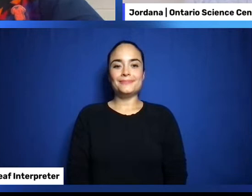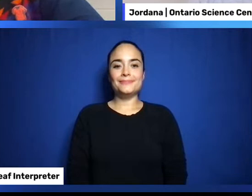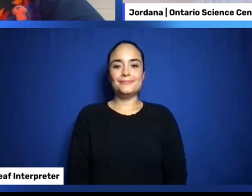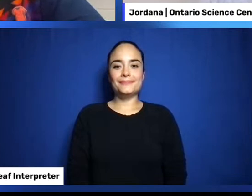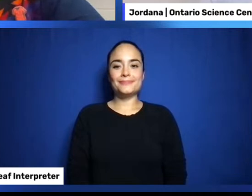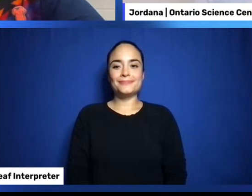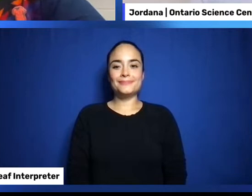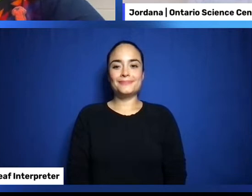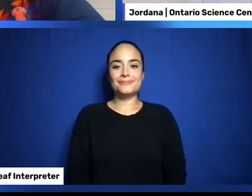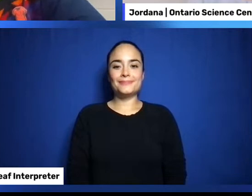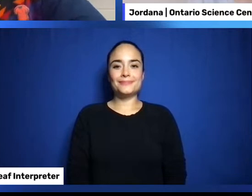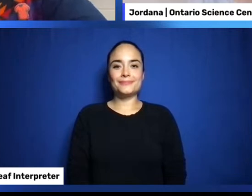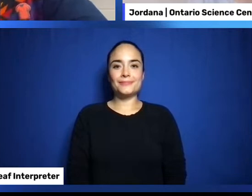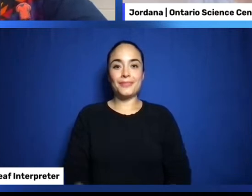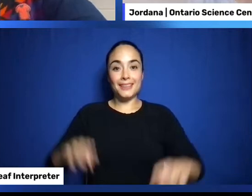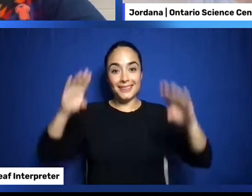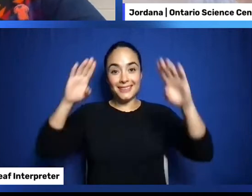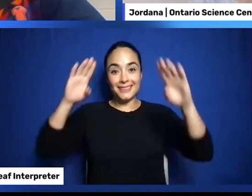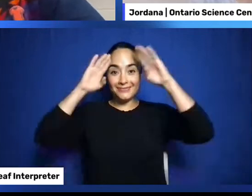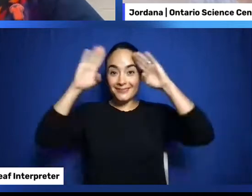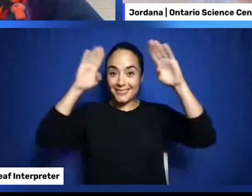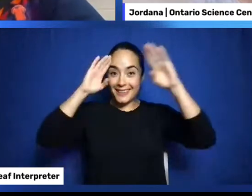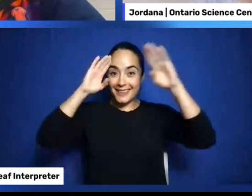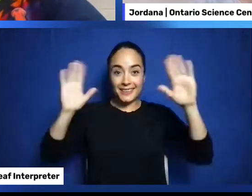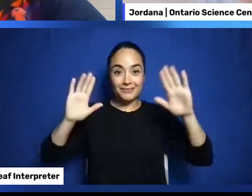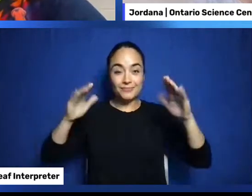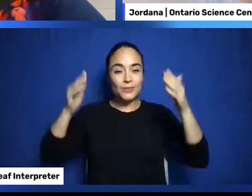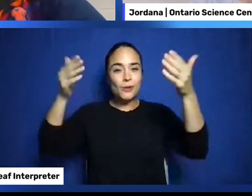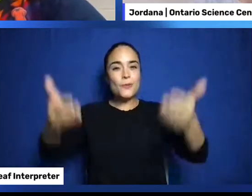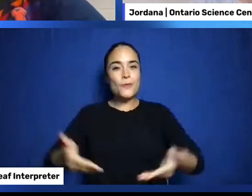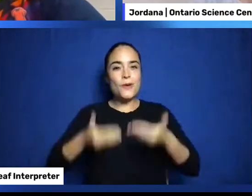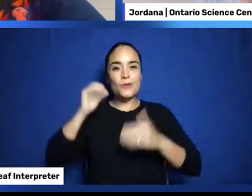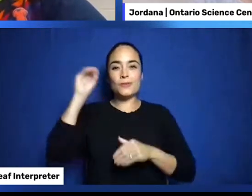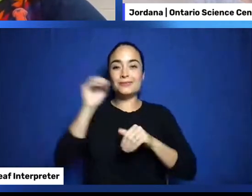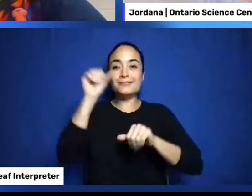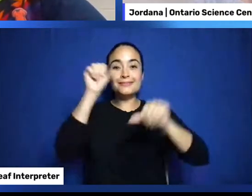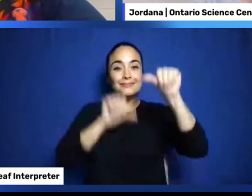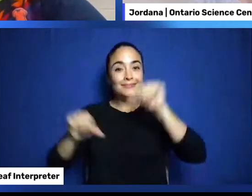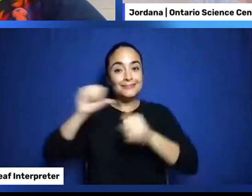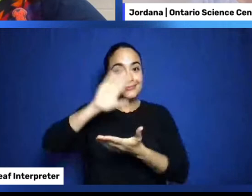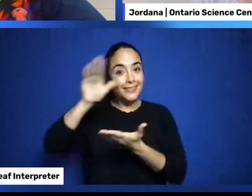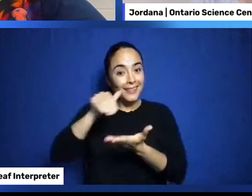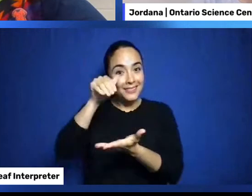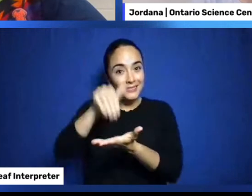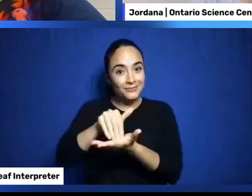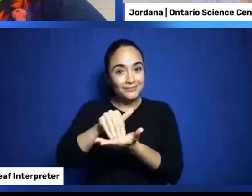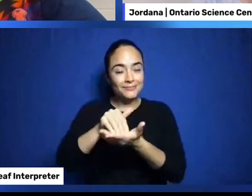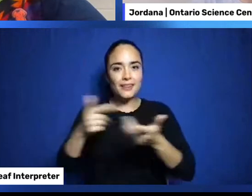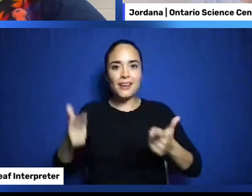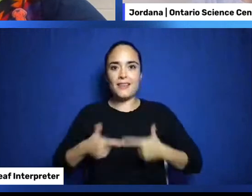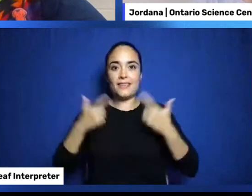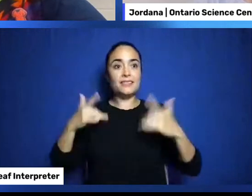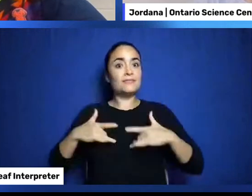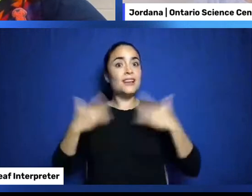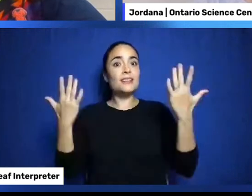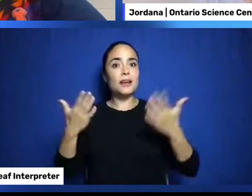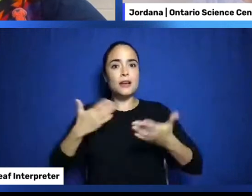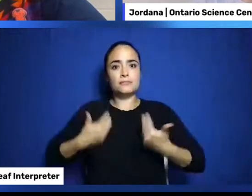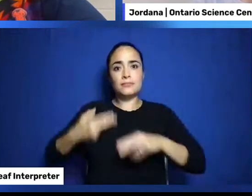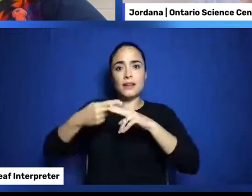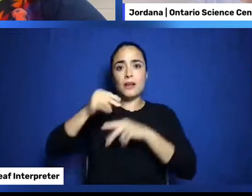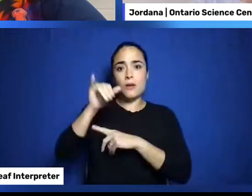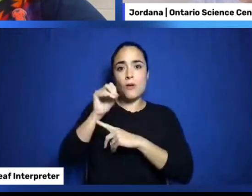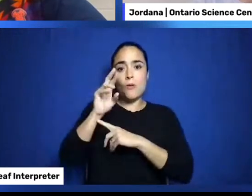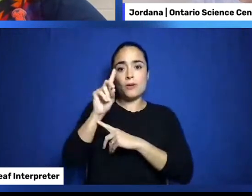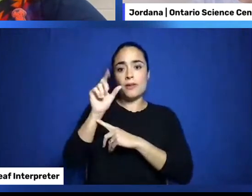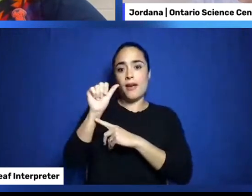Hello and welcome to the Ontario Science Centre's live stream event. My name is Jordana, my pronouns are she and her